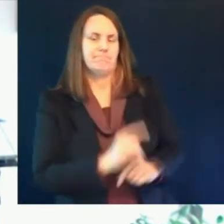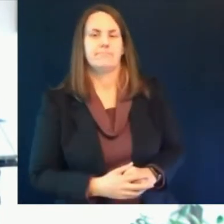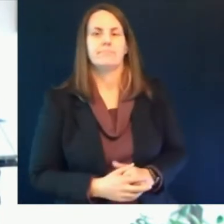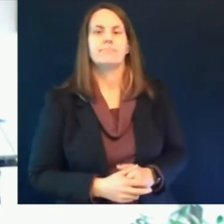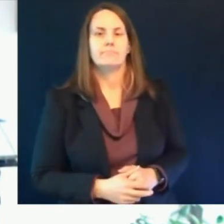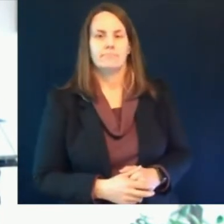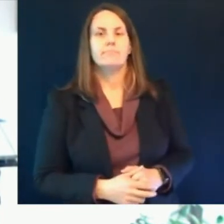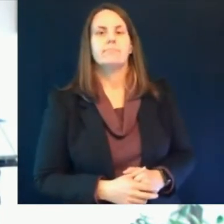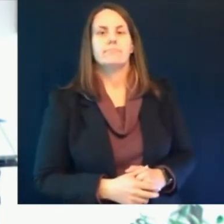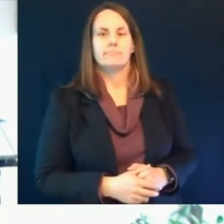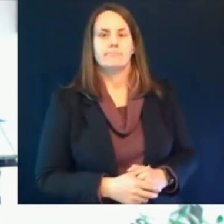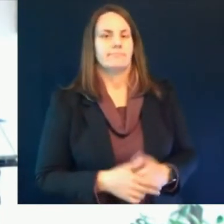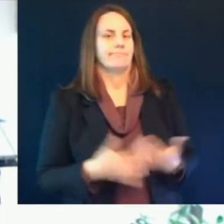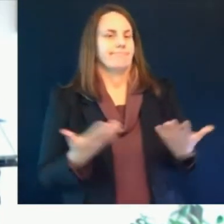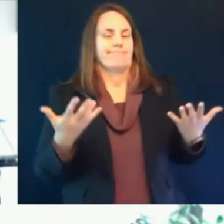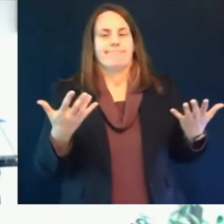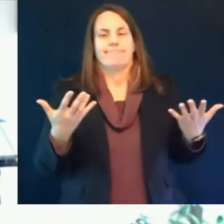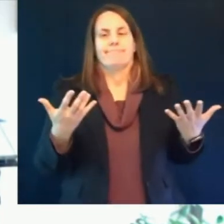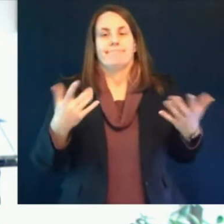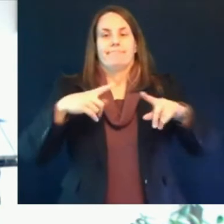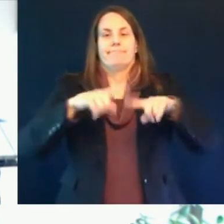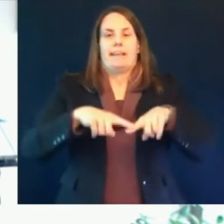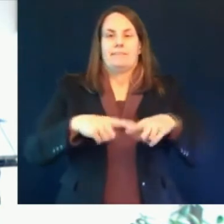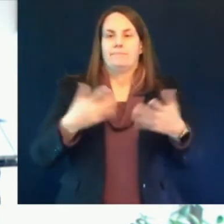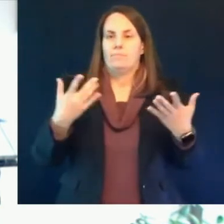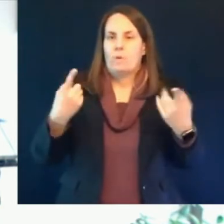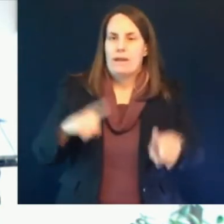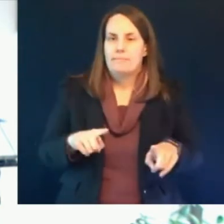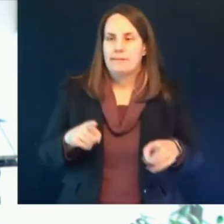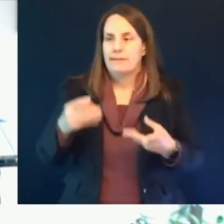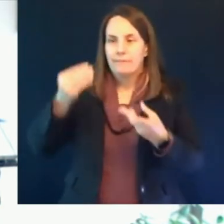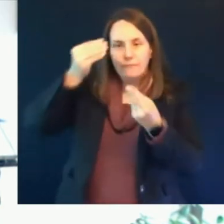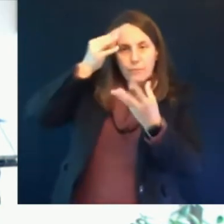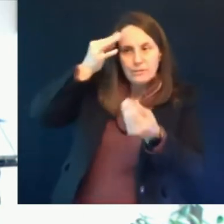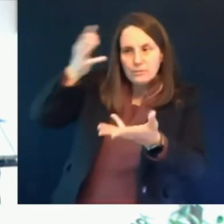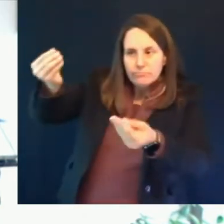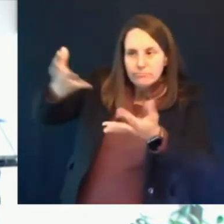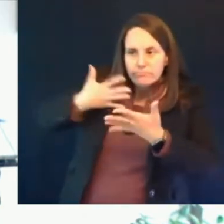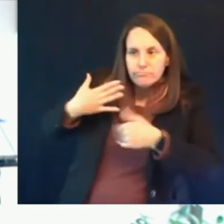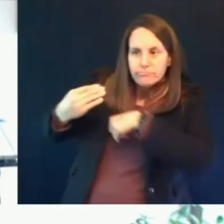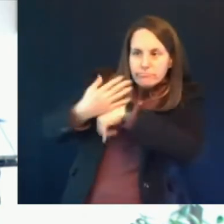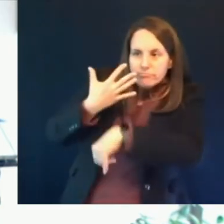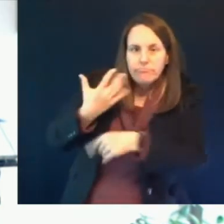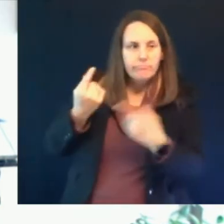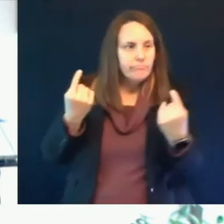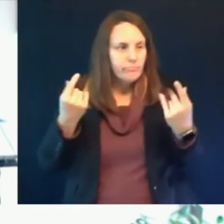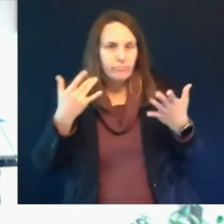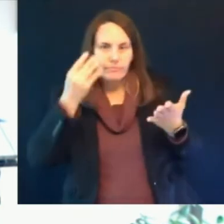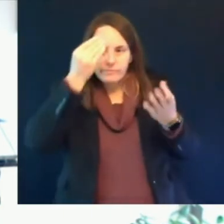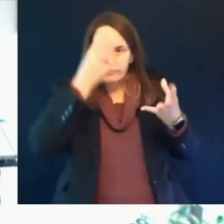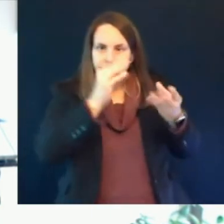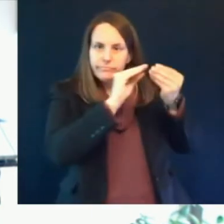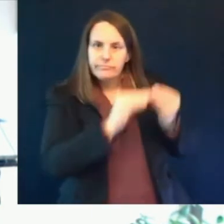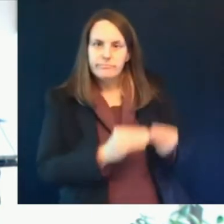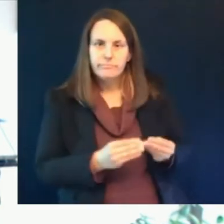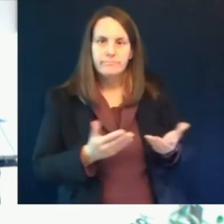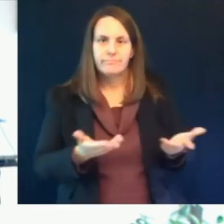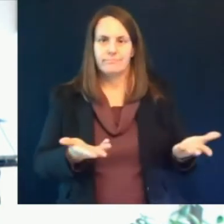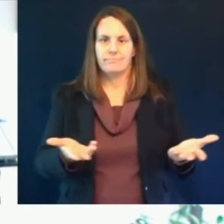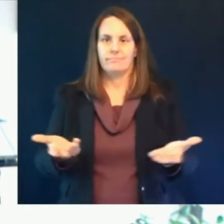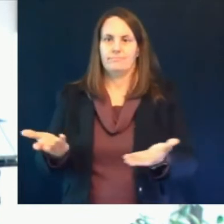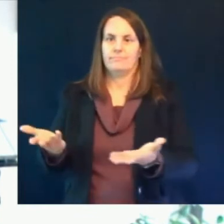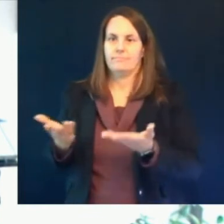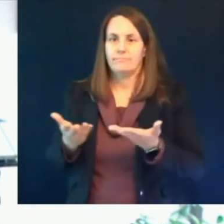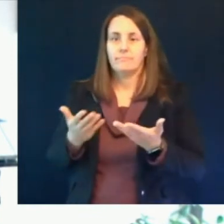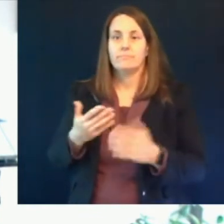um the advisory committee on immunization practices or acip was sort of called into emergency session tomorrow and and this is